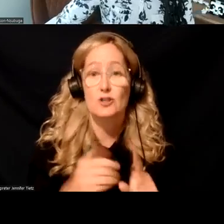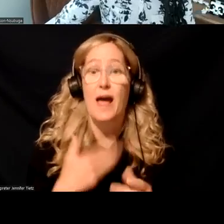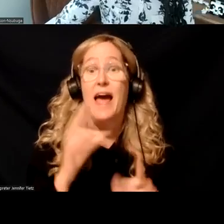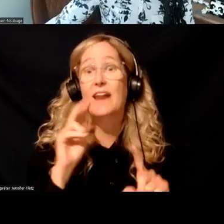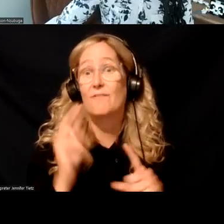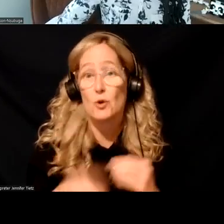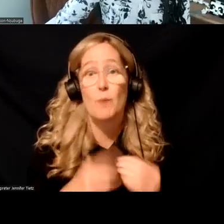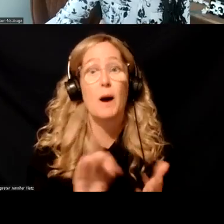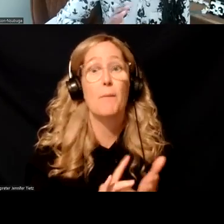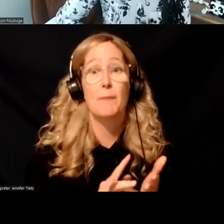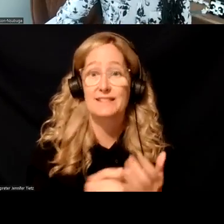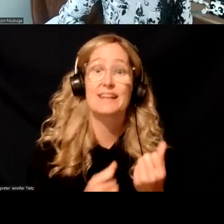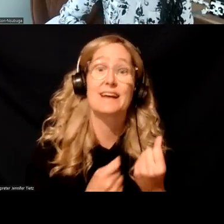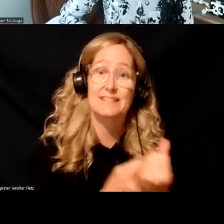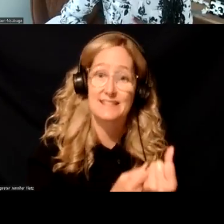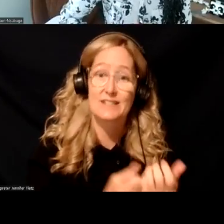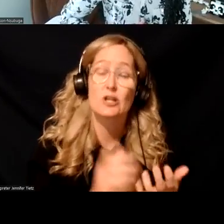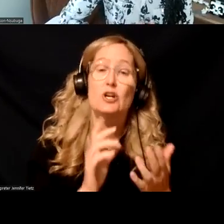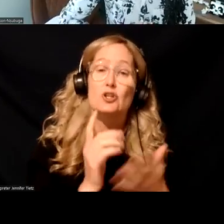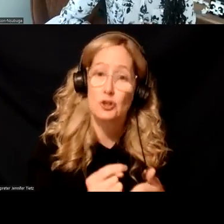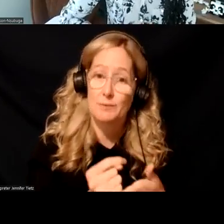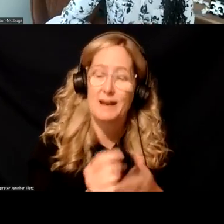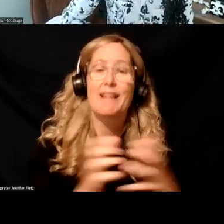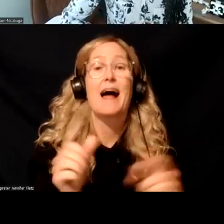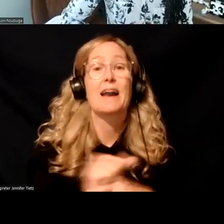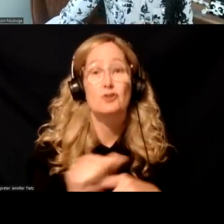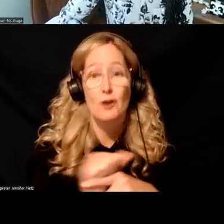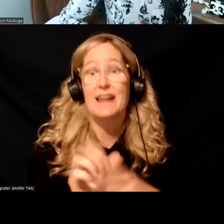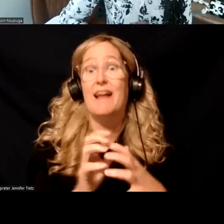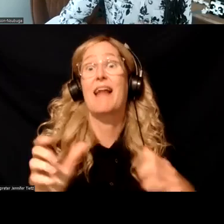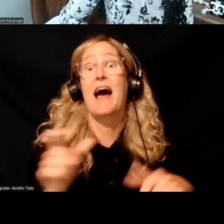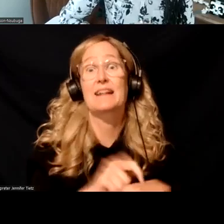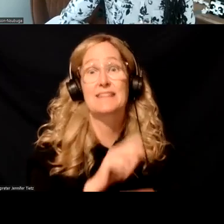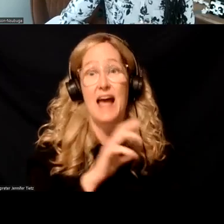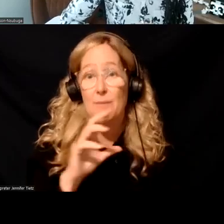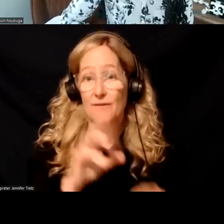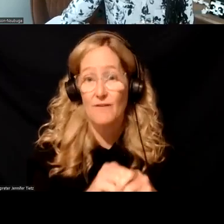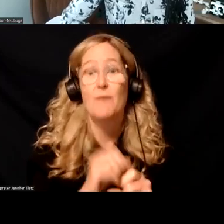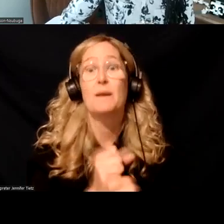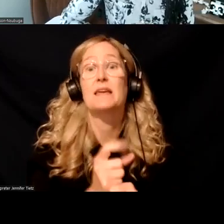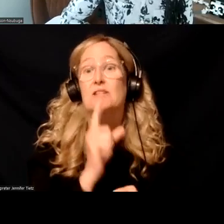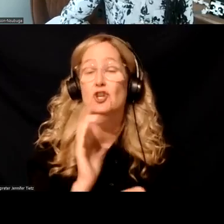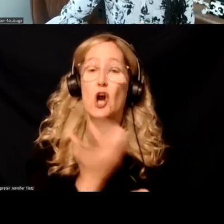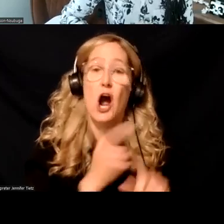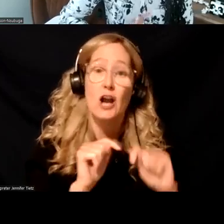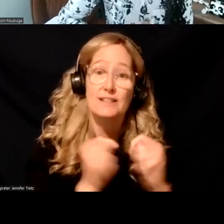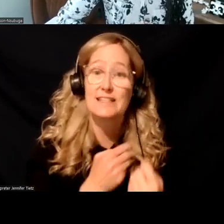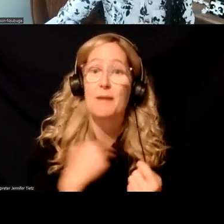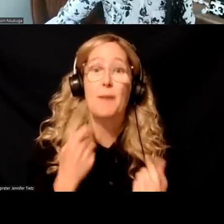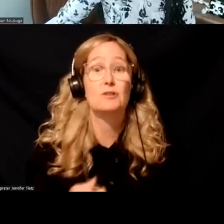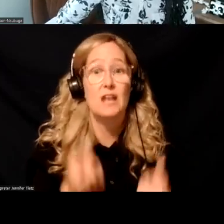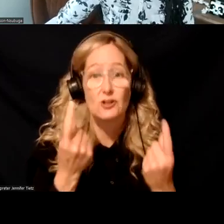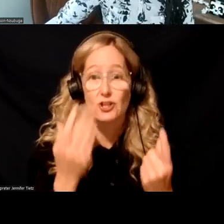medication assisted treatment. So a lot of training and time, um, went into making sure that our team members were up to